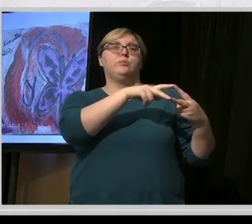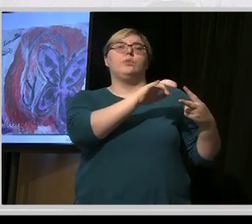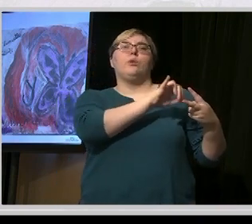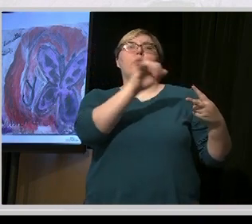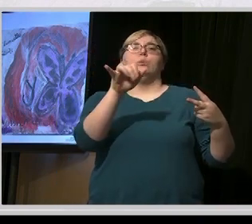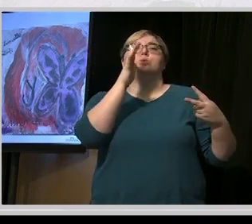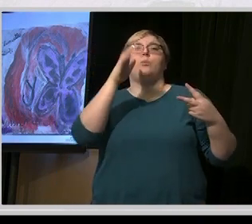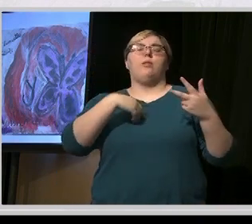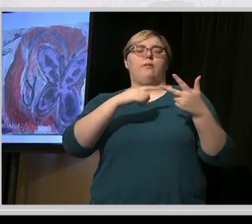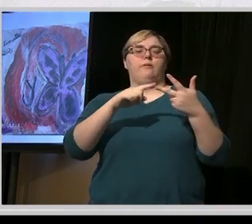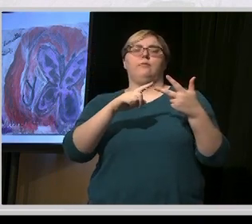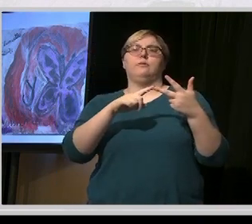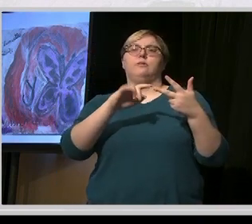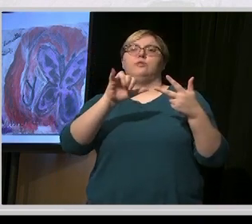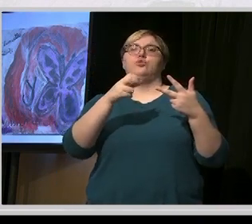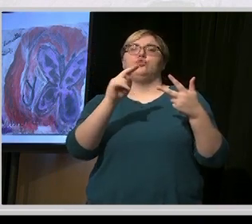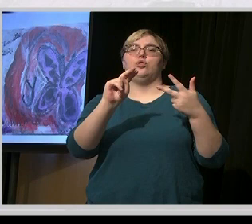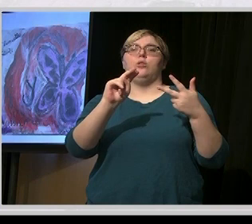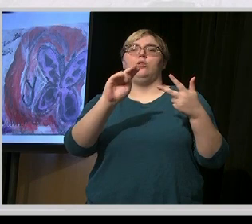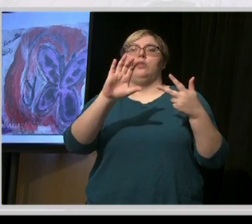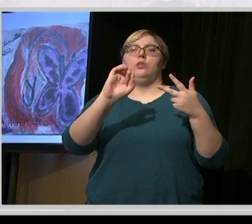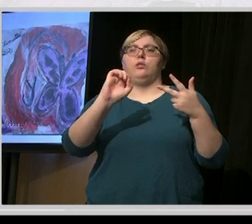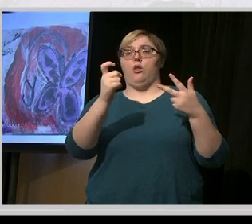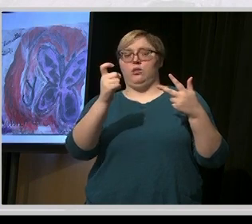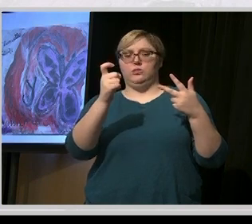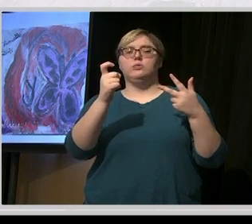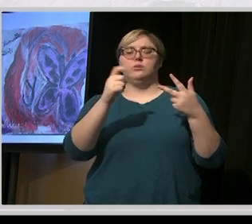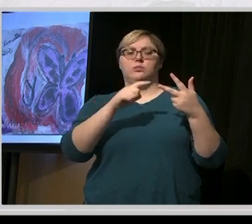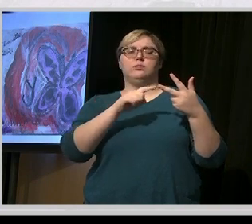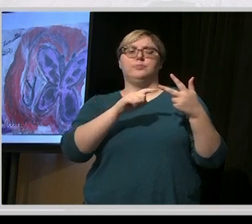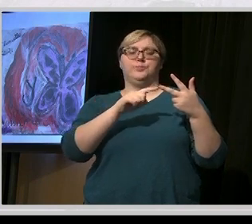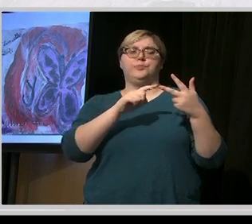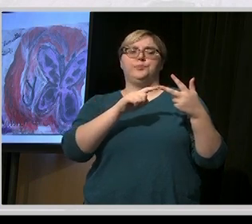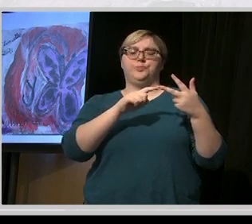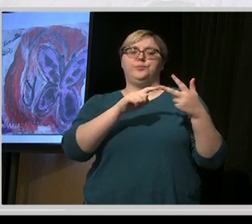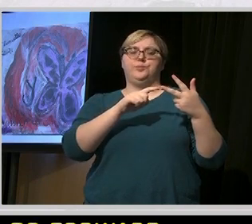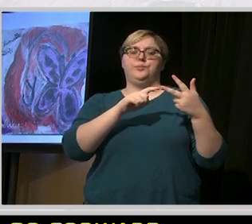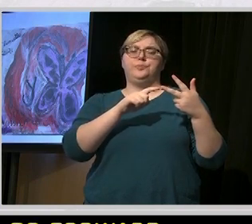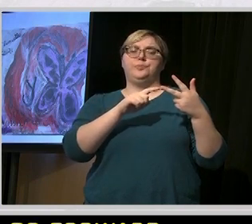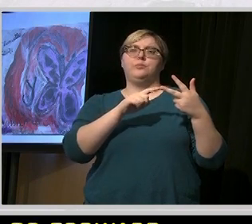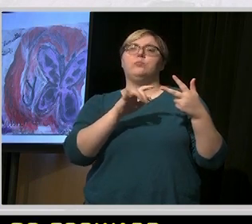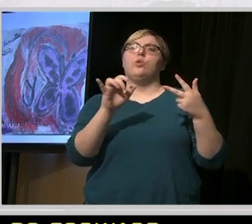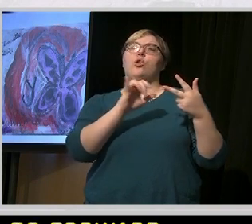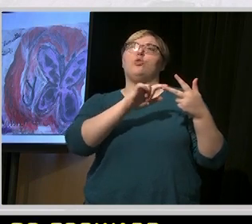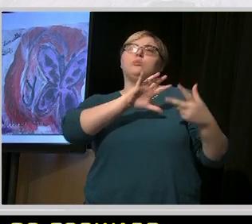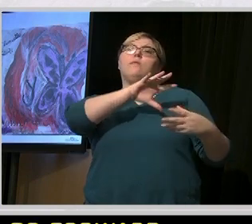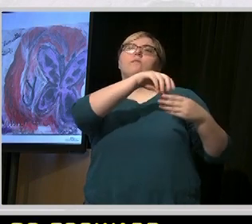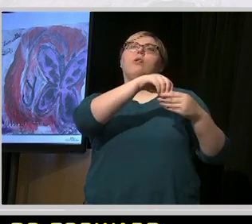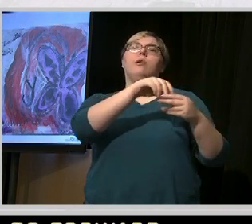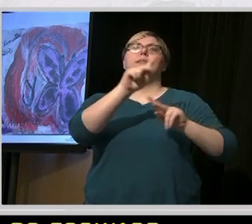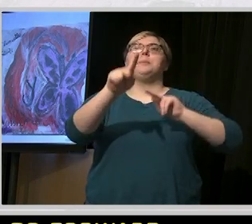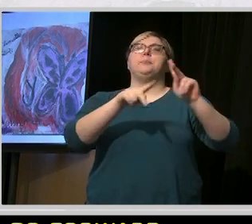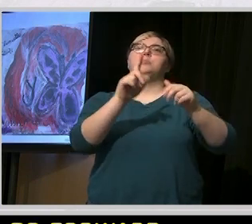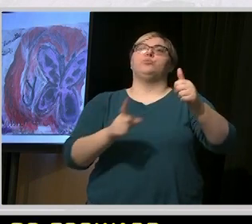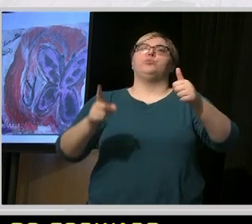John Cox is also a member of People First of Nova Scotia.